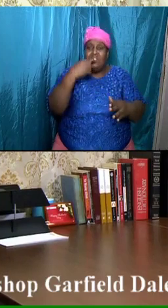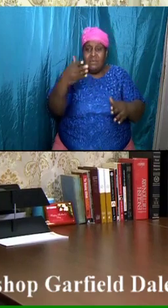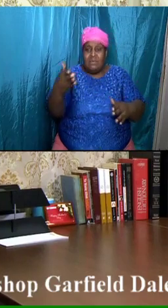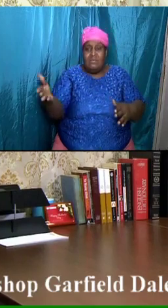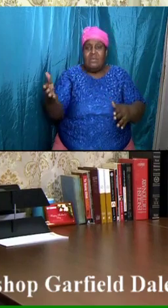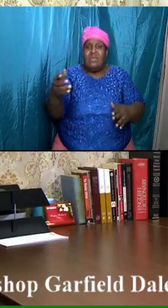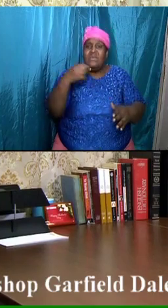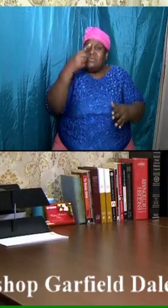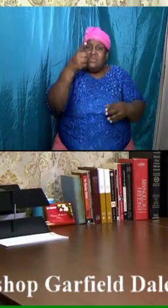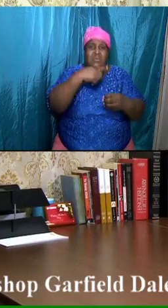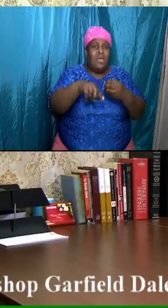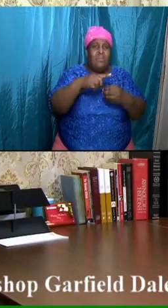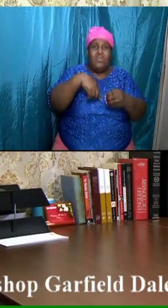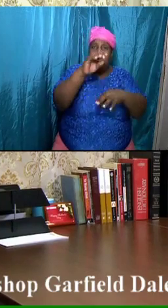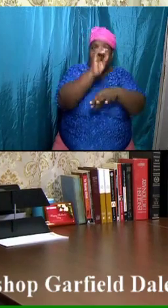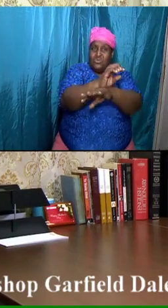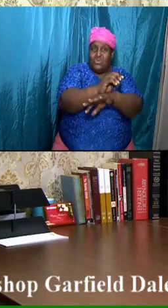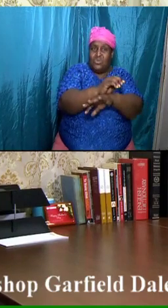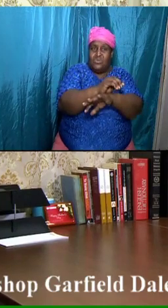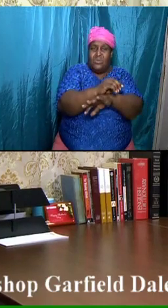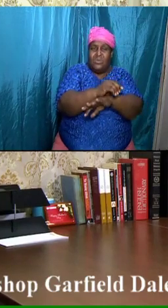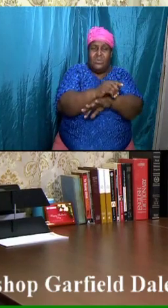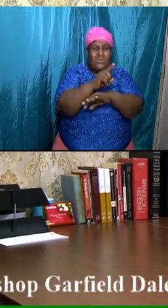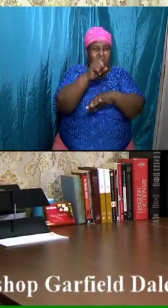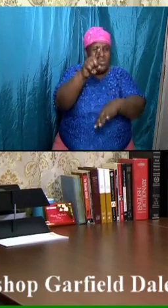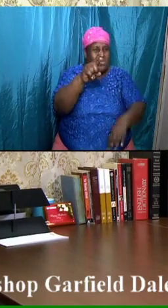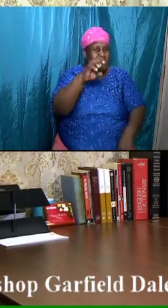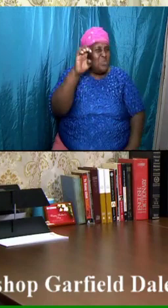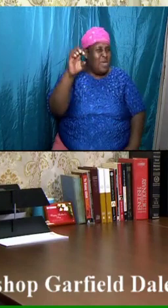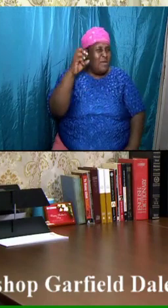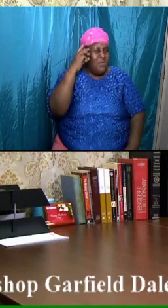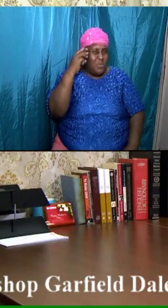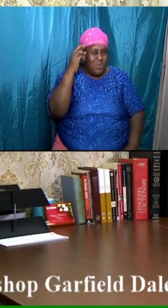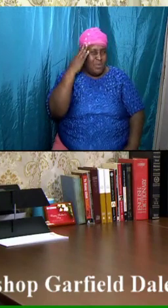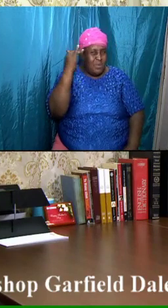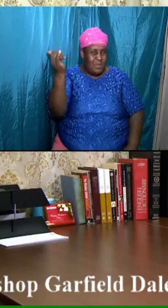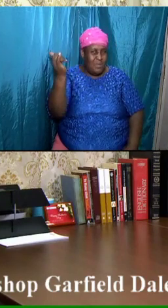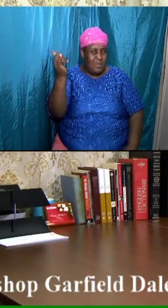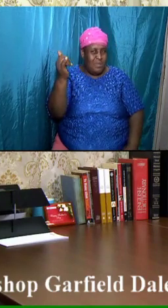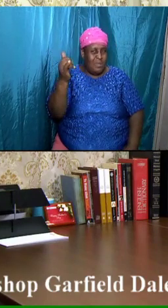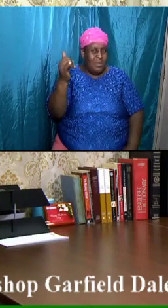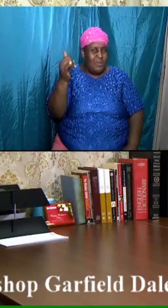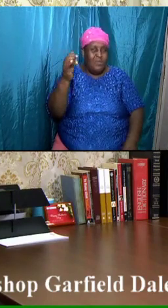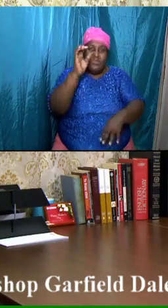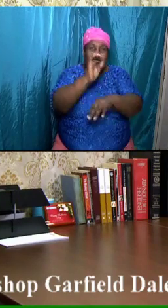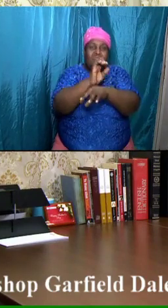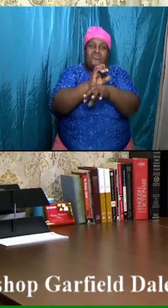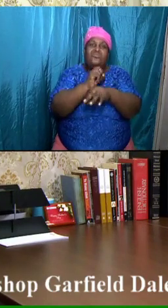Have you ever wondered why? Because the church is not on earth.